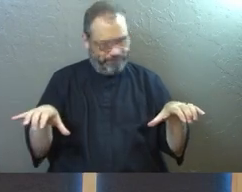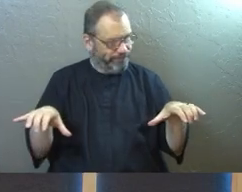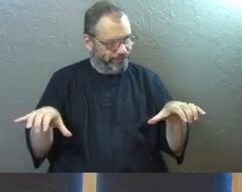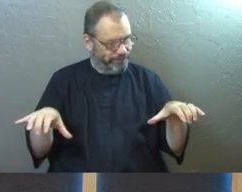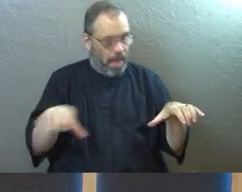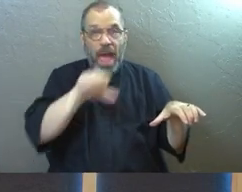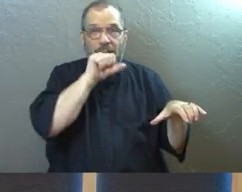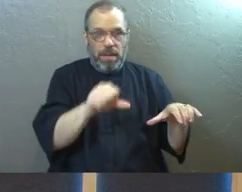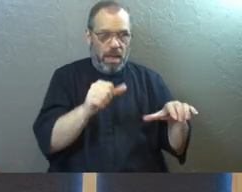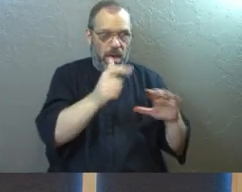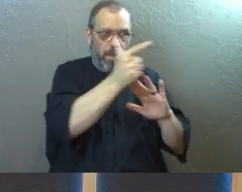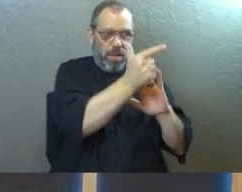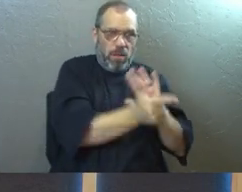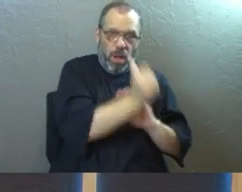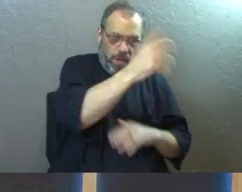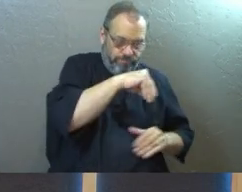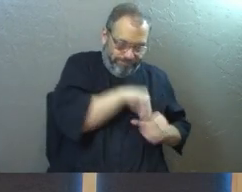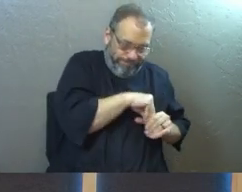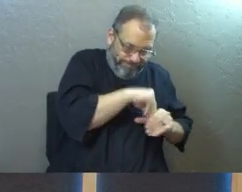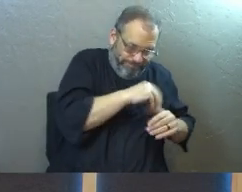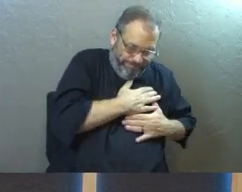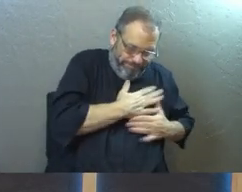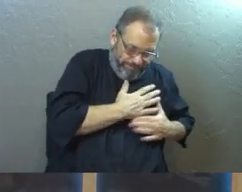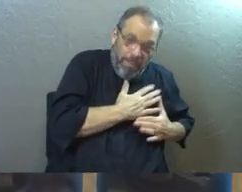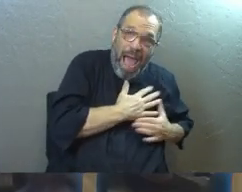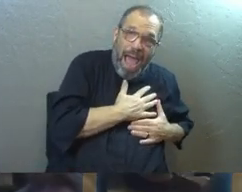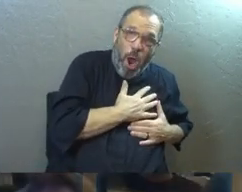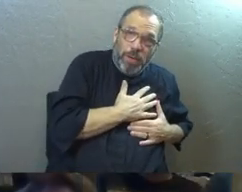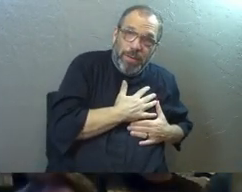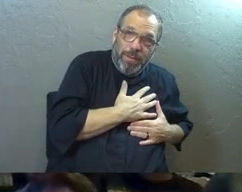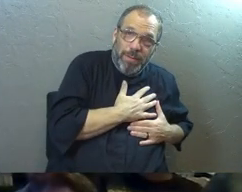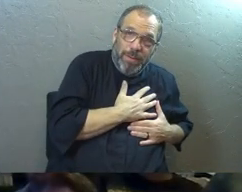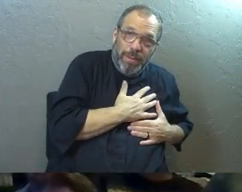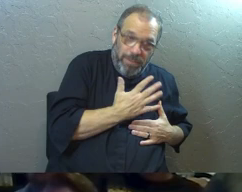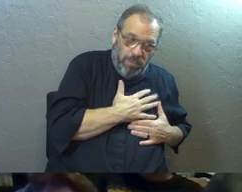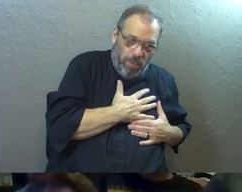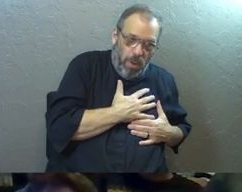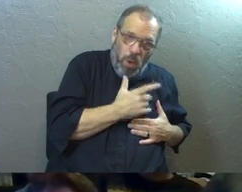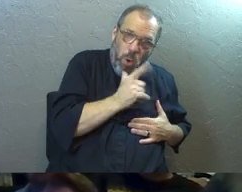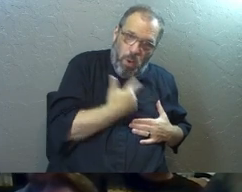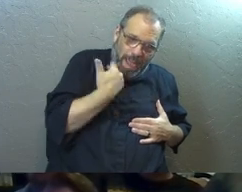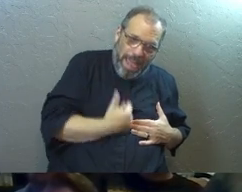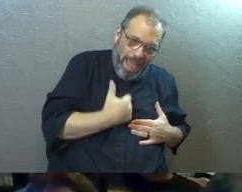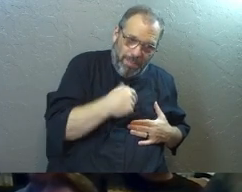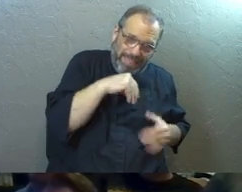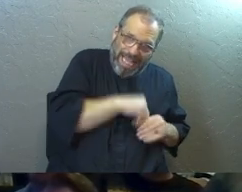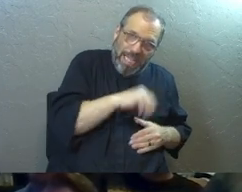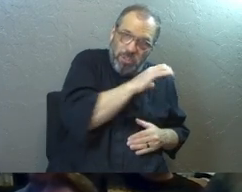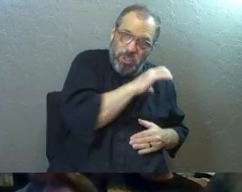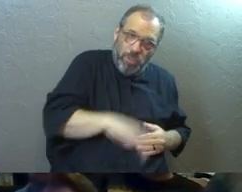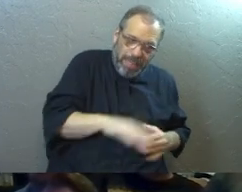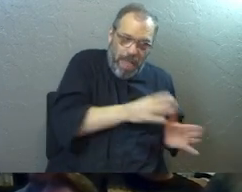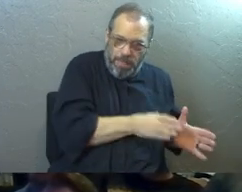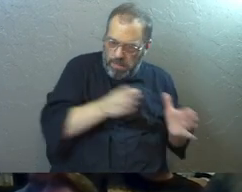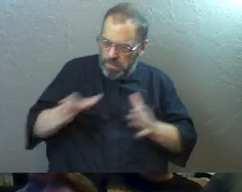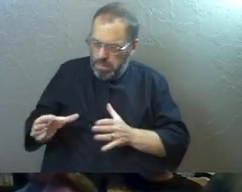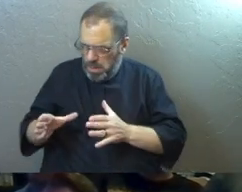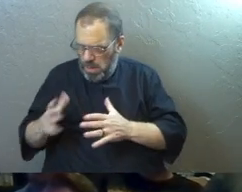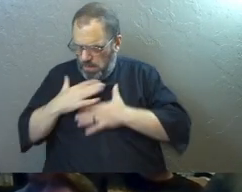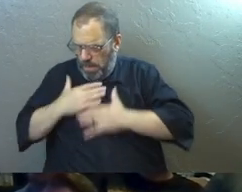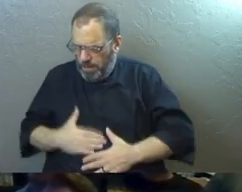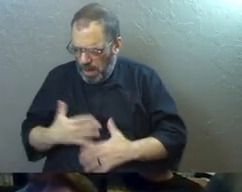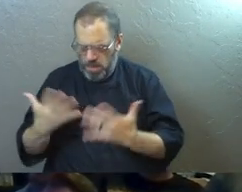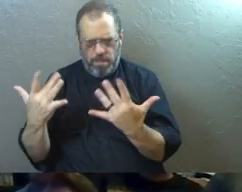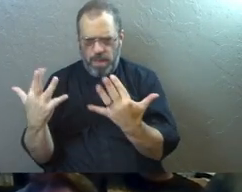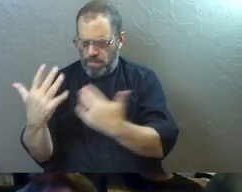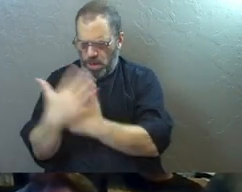love the law of God in my inner being, in my heart, in my will, my, you know, who I am on the inside. But then in my outer